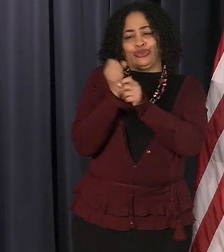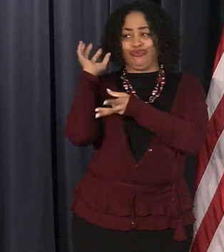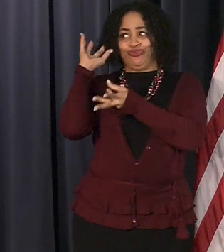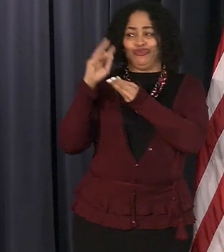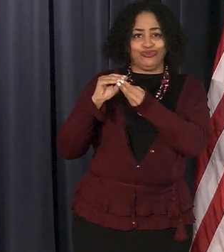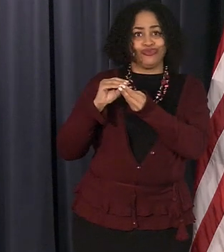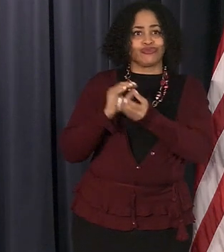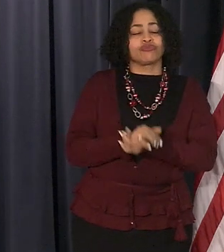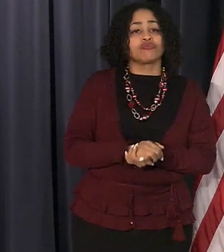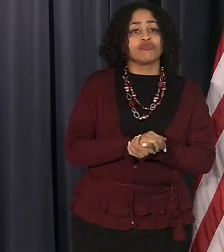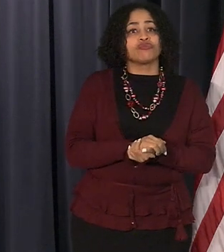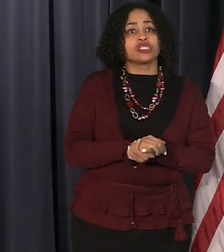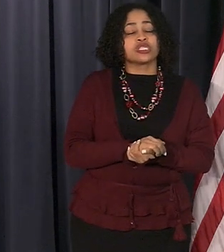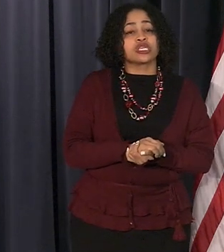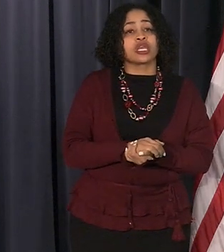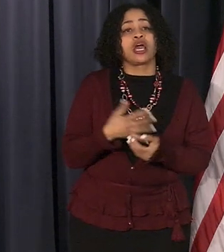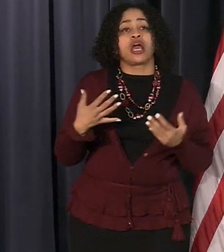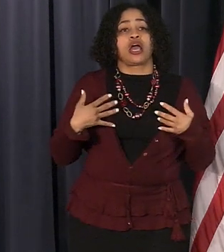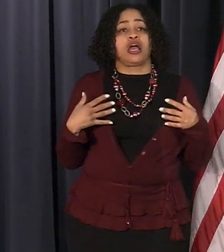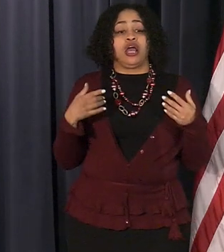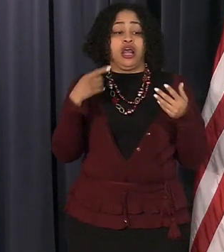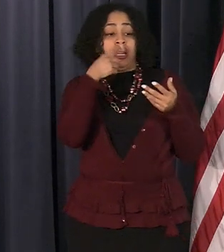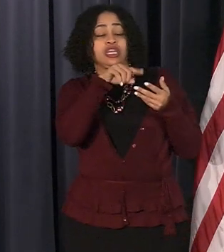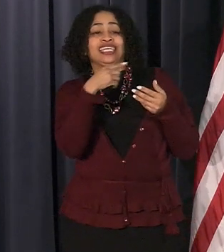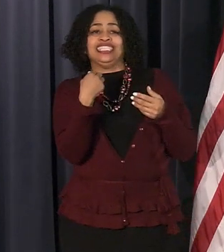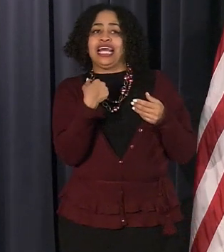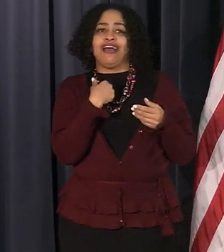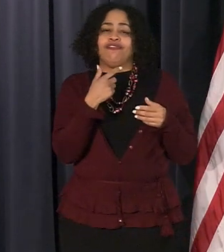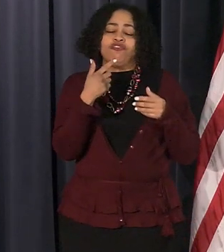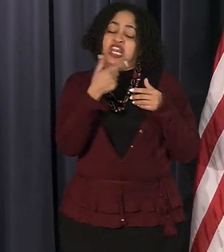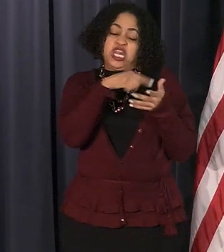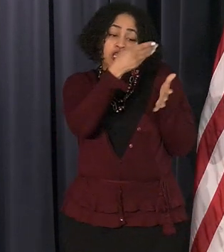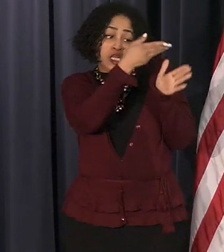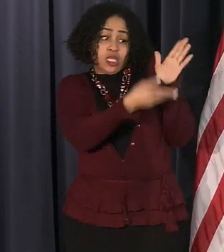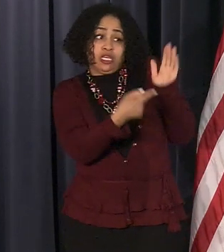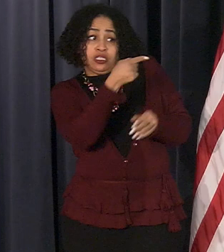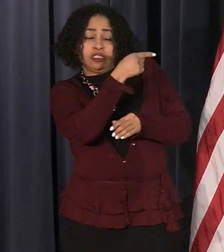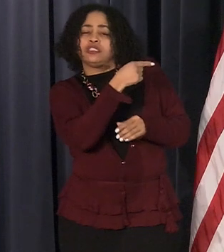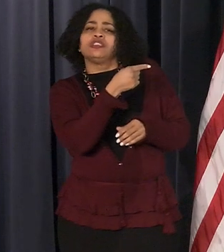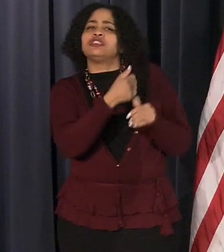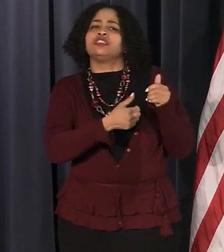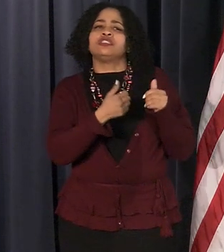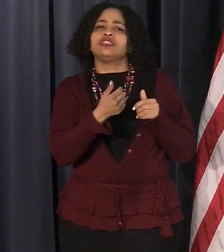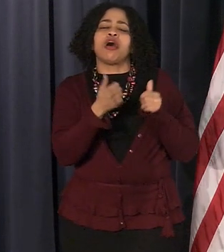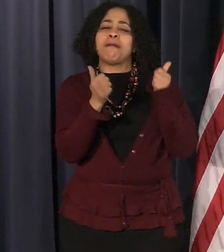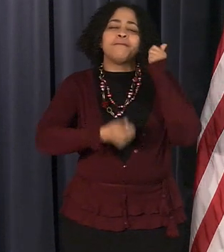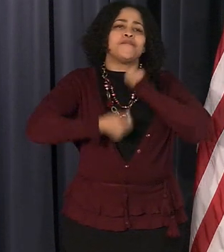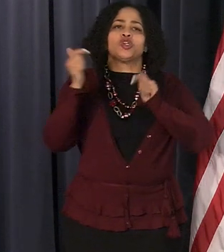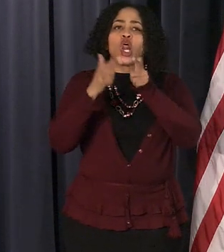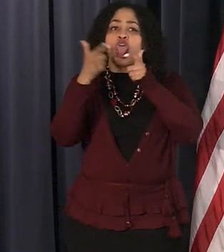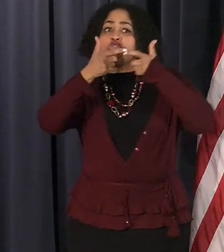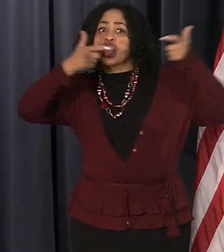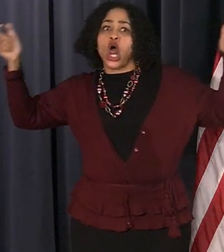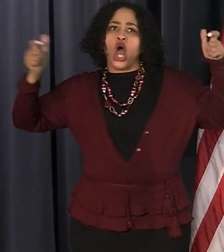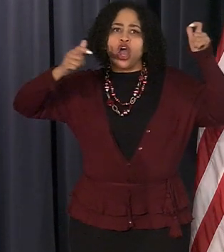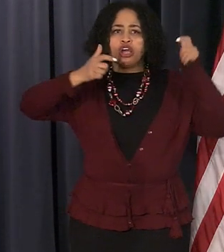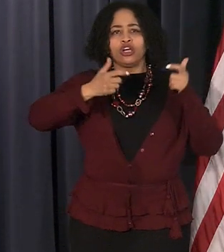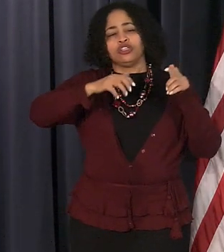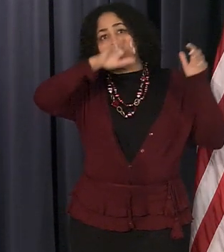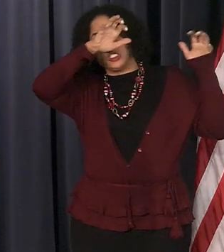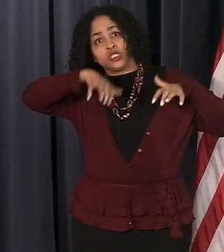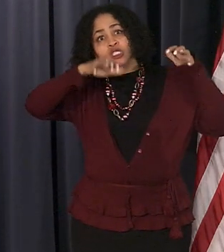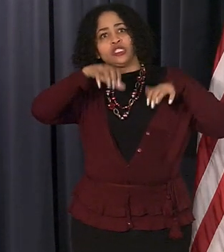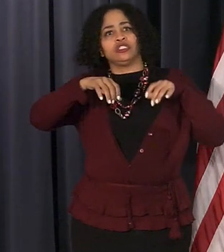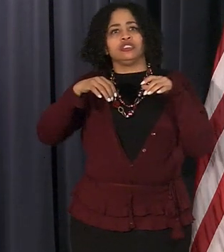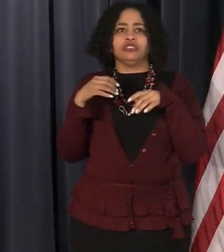you to see these are the largest 24-hour rainstorms in detroit history and you'll see